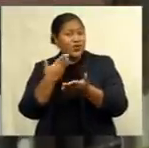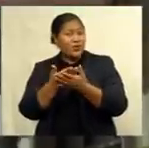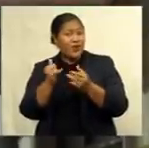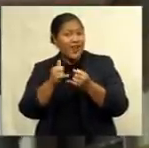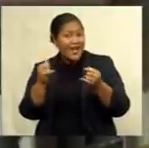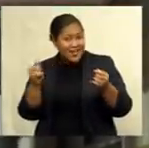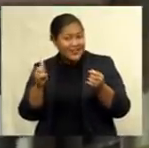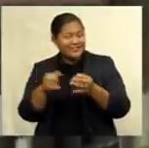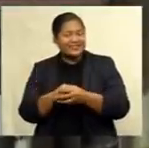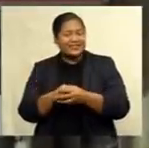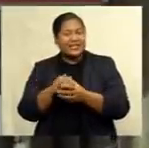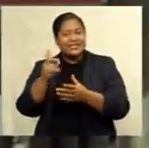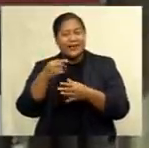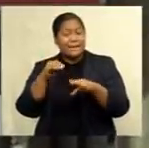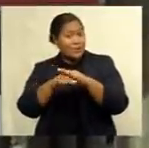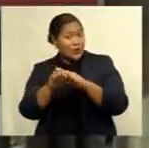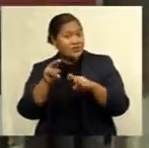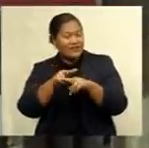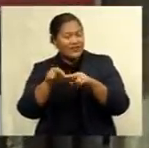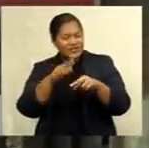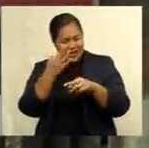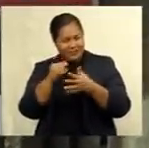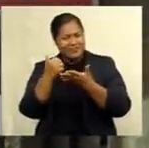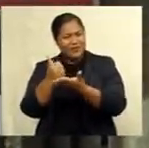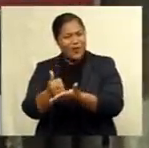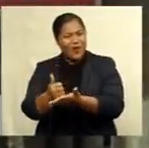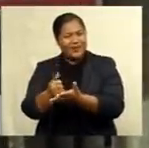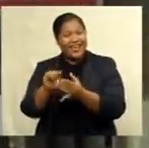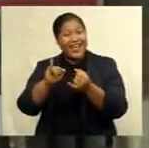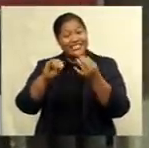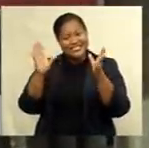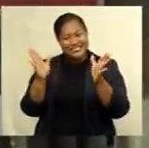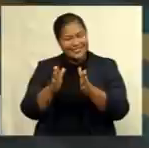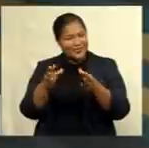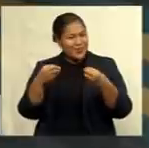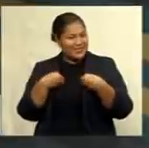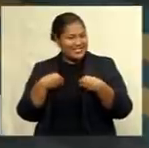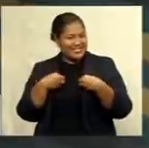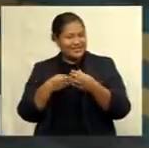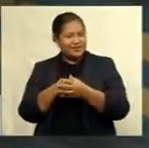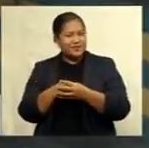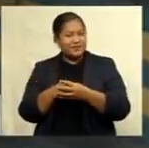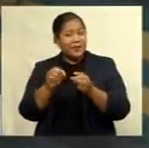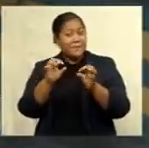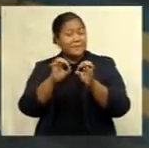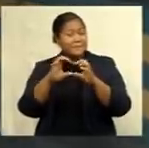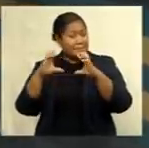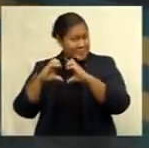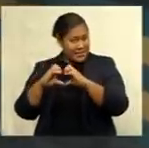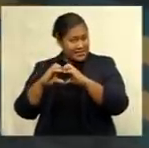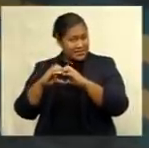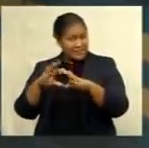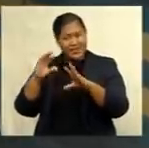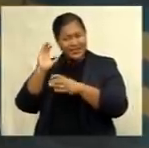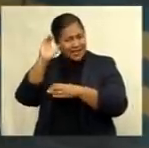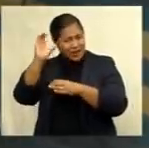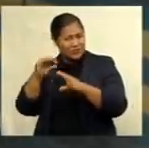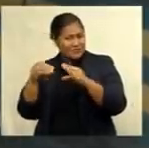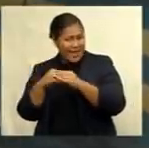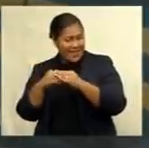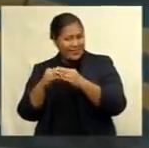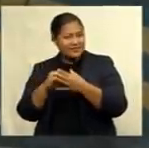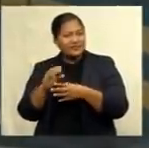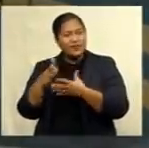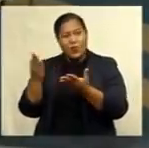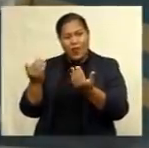platform, Post Fiji is able to support SMEs. BSP country head Haroon Ali has welcomed Post Fiji as